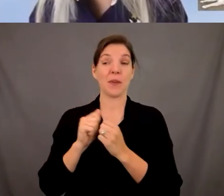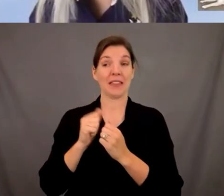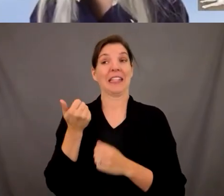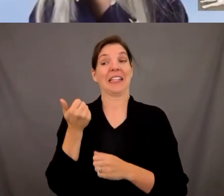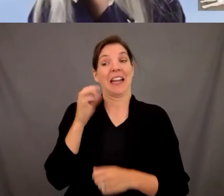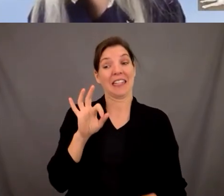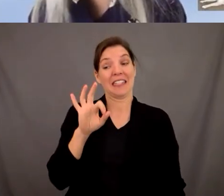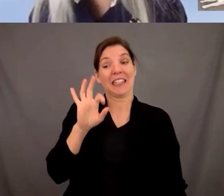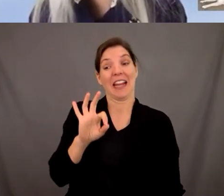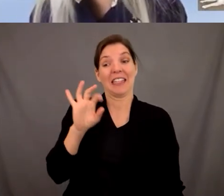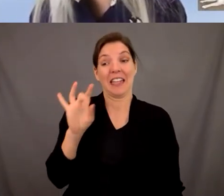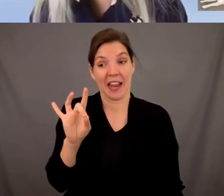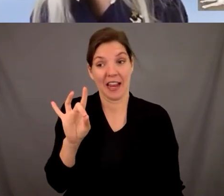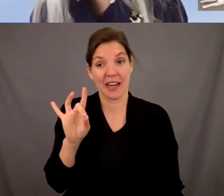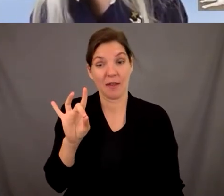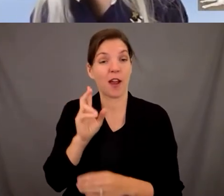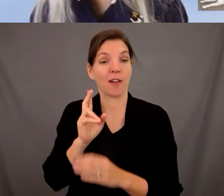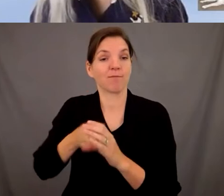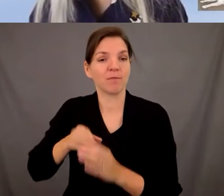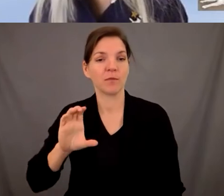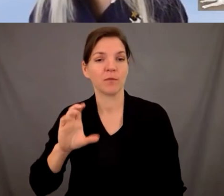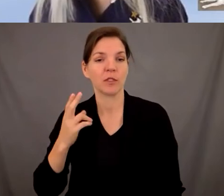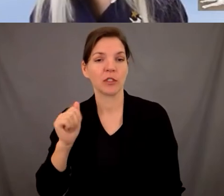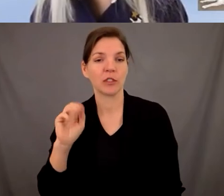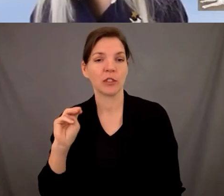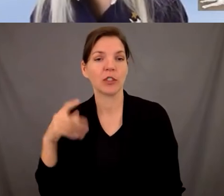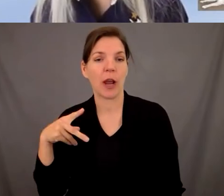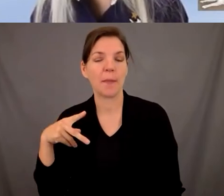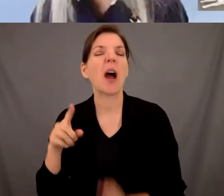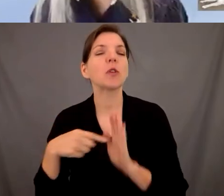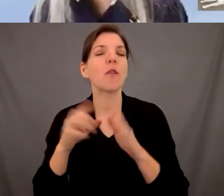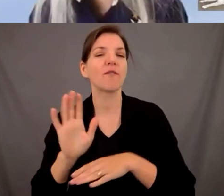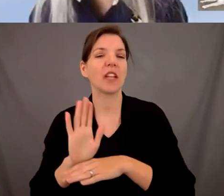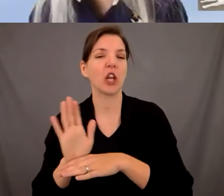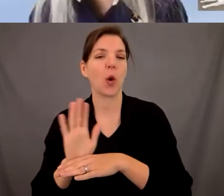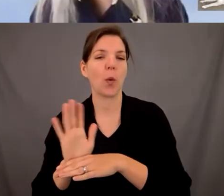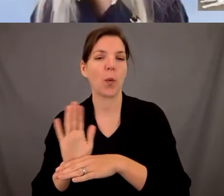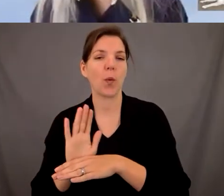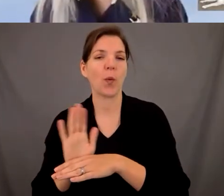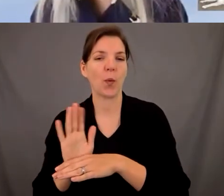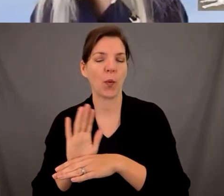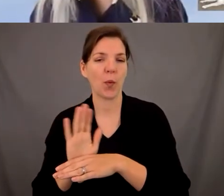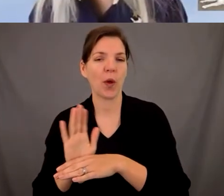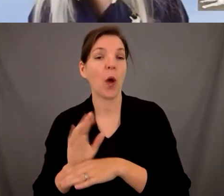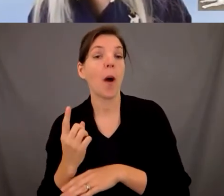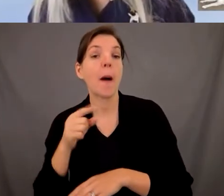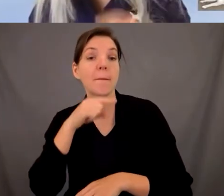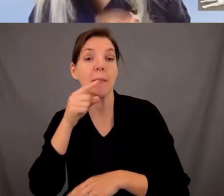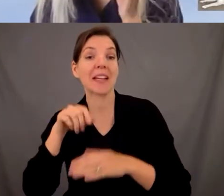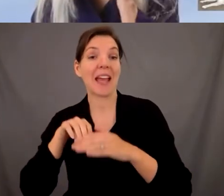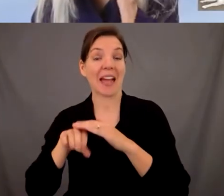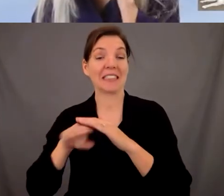we first started champ um but i'd like to show you a short video is one of our one of our public access service dog